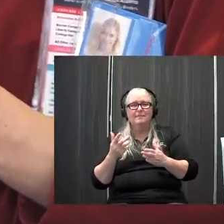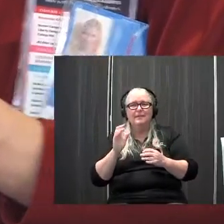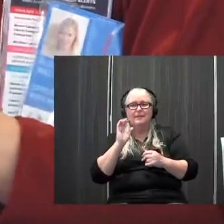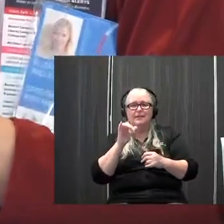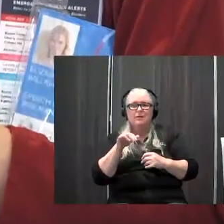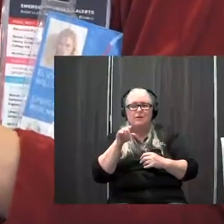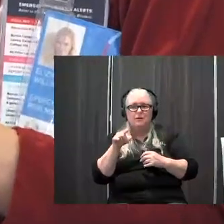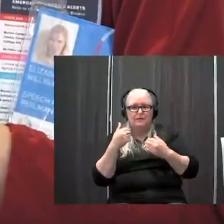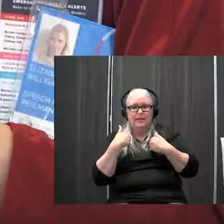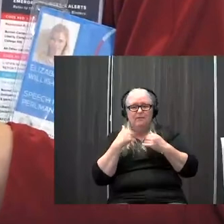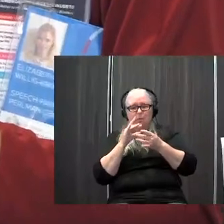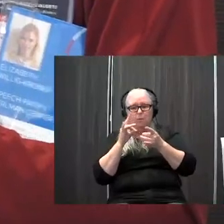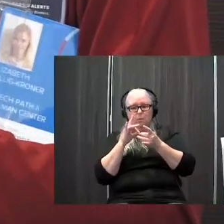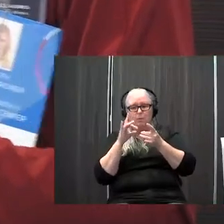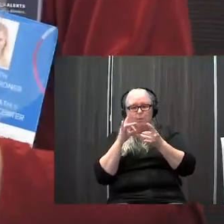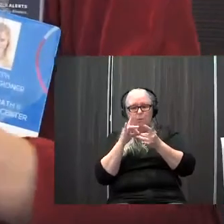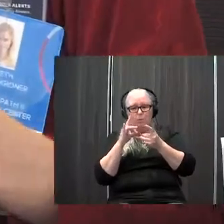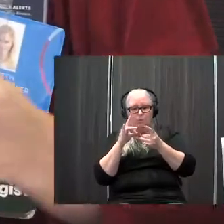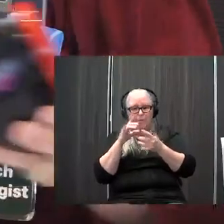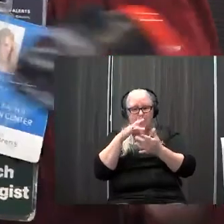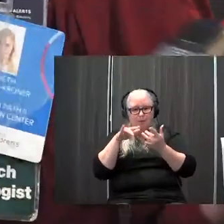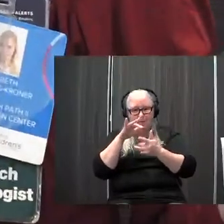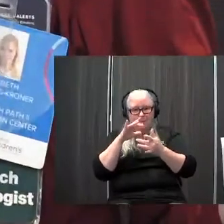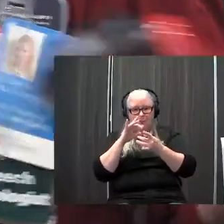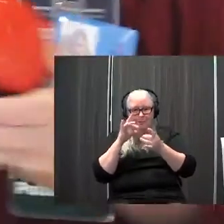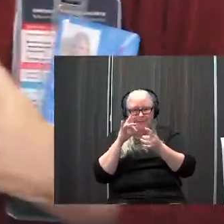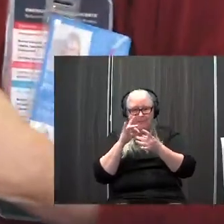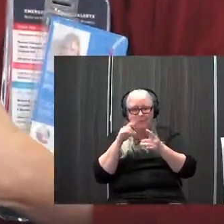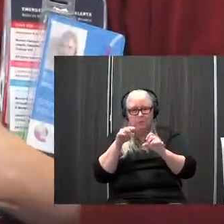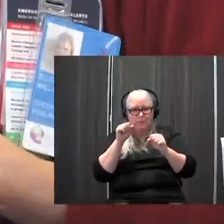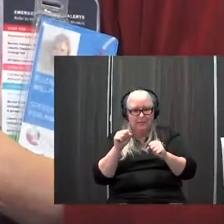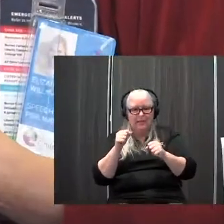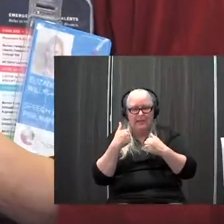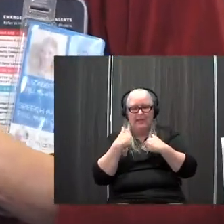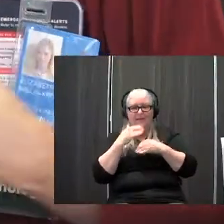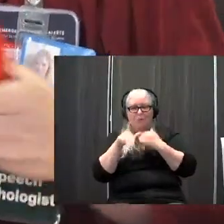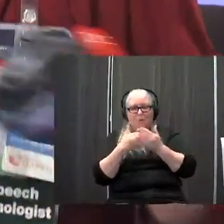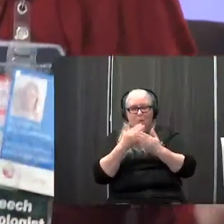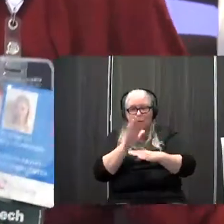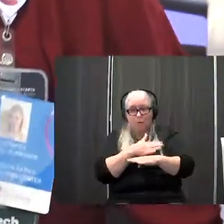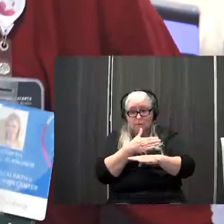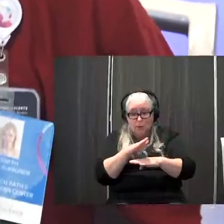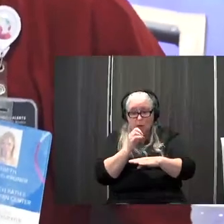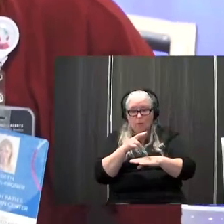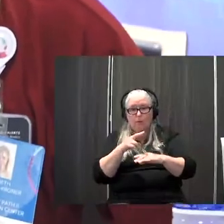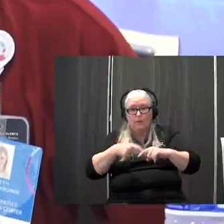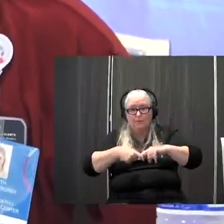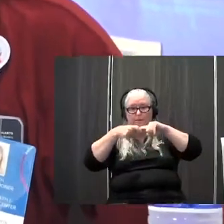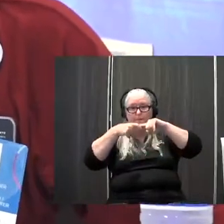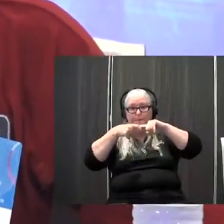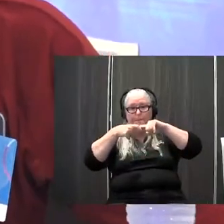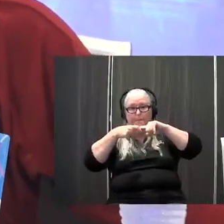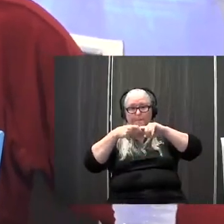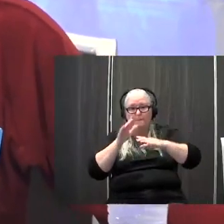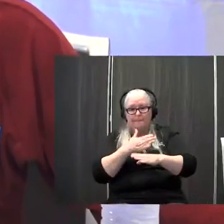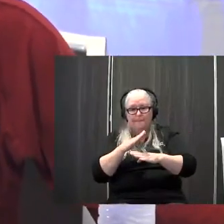are have recorded messages on them and you can sequence a whole song for a button press or you can have a